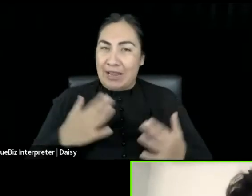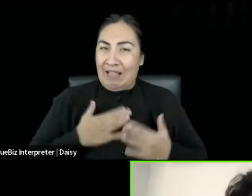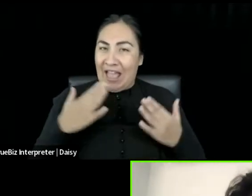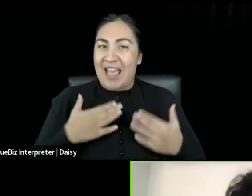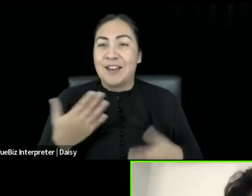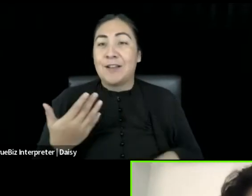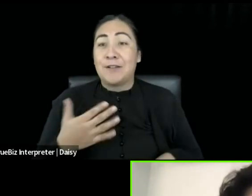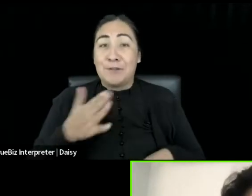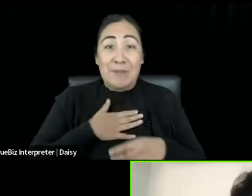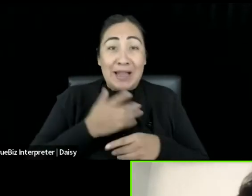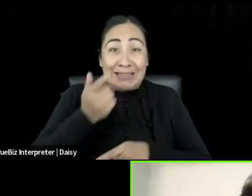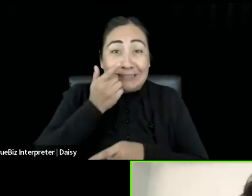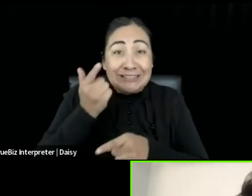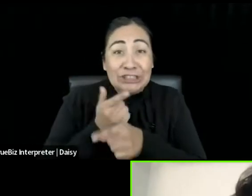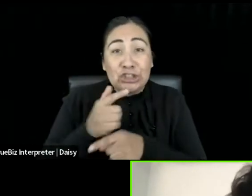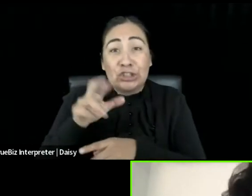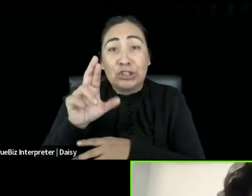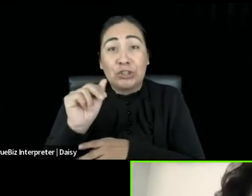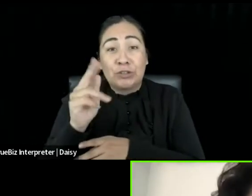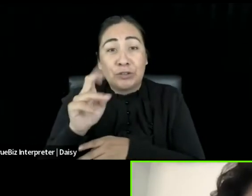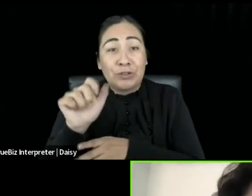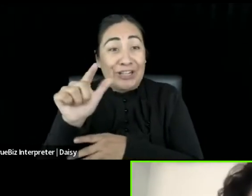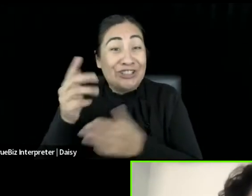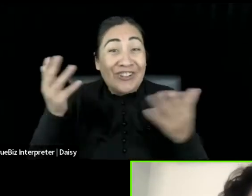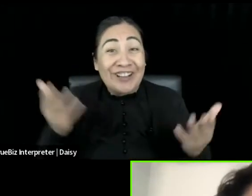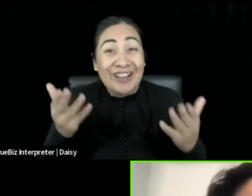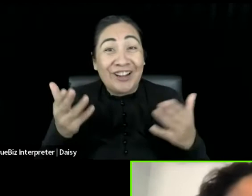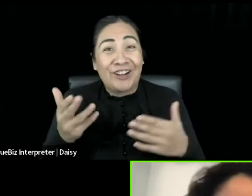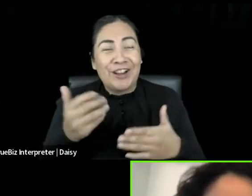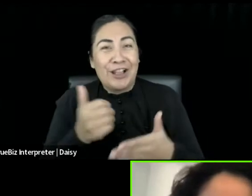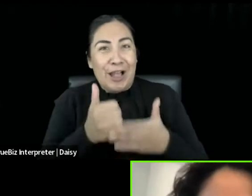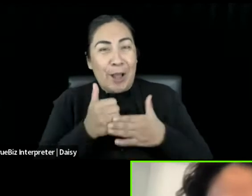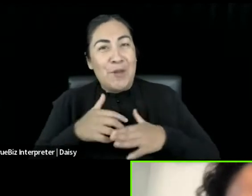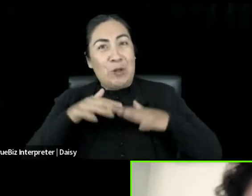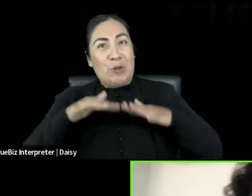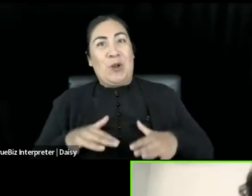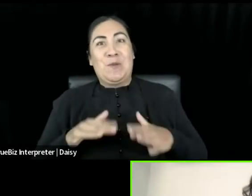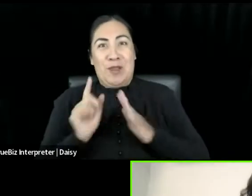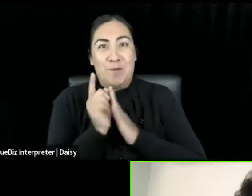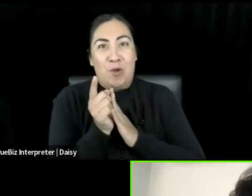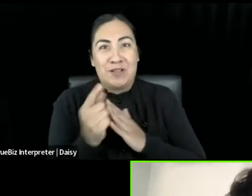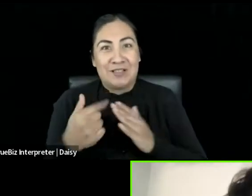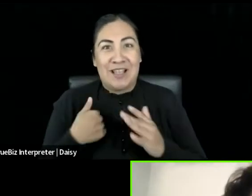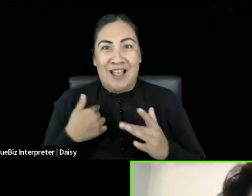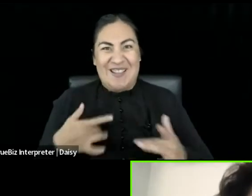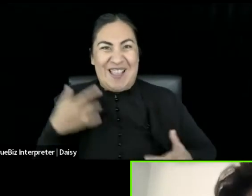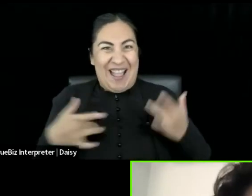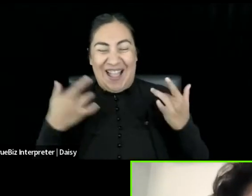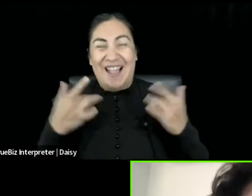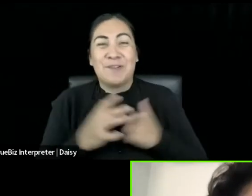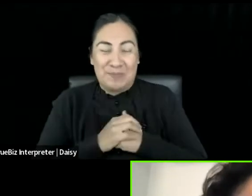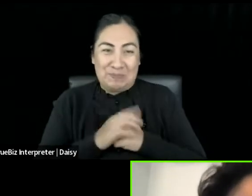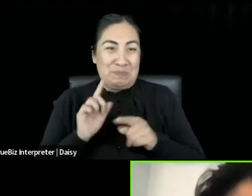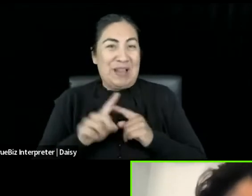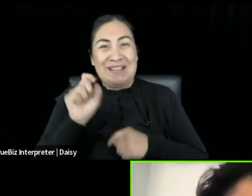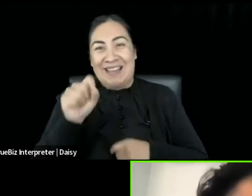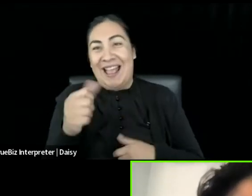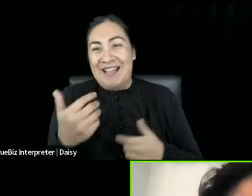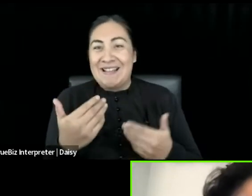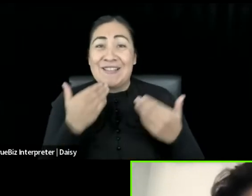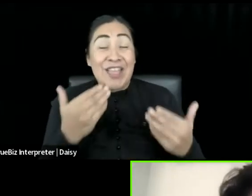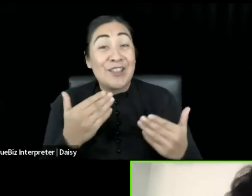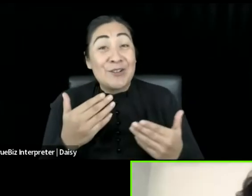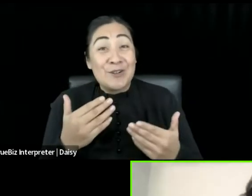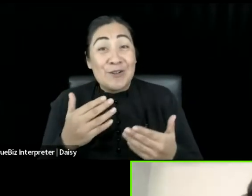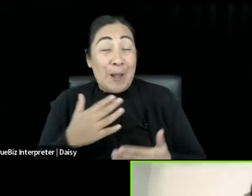my sister Rachel here to ground me in moments in which the adrenaline takes off. Um, but, uh, yeah, thank you. It is a pleasure